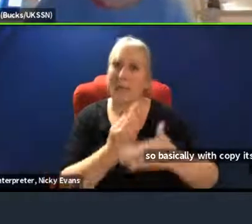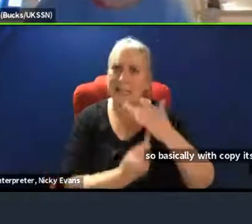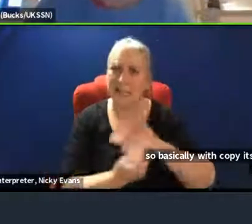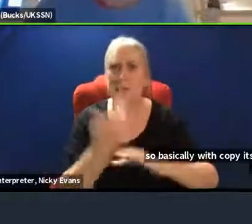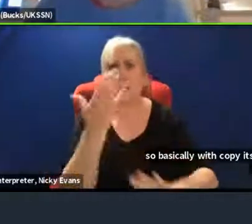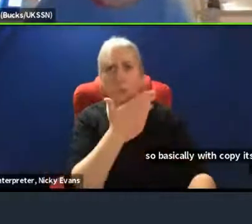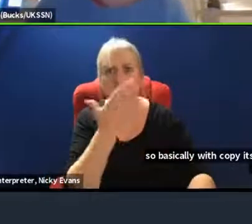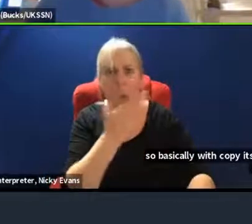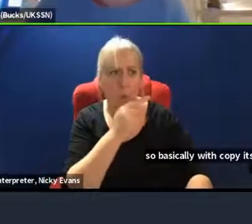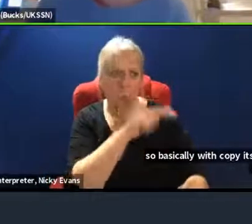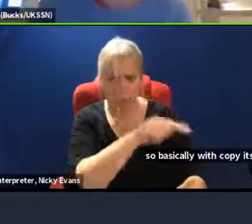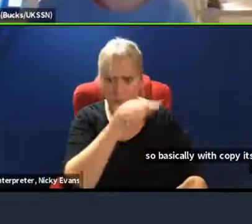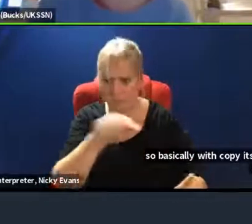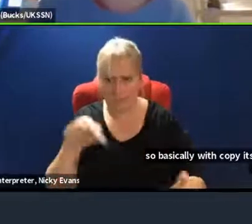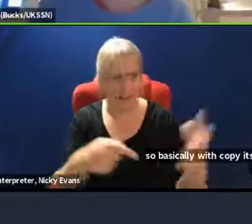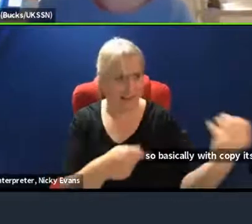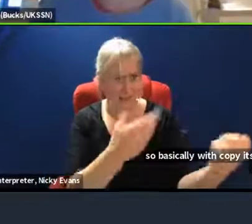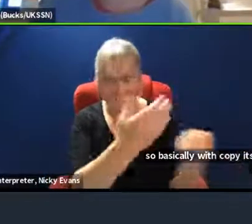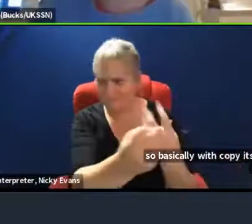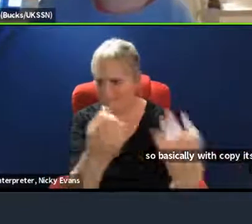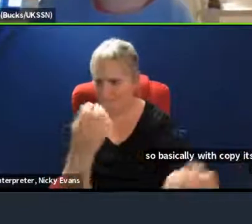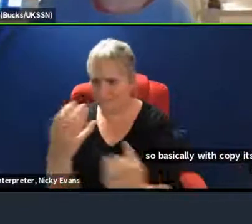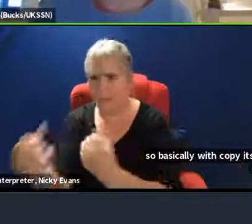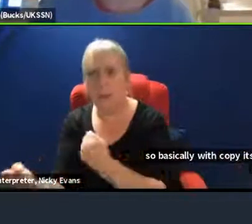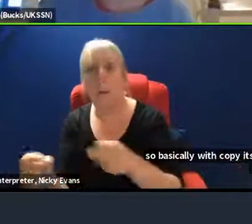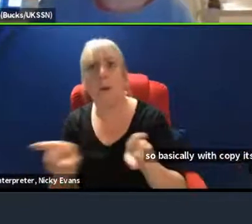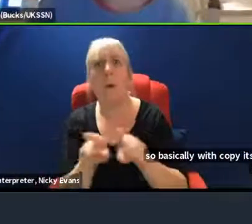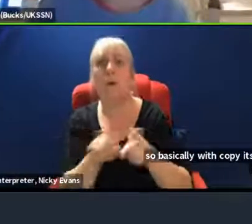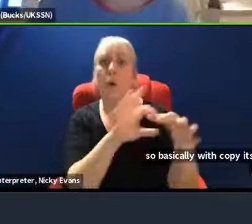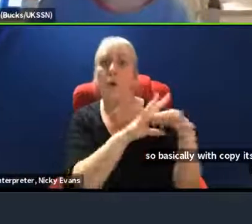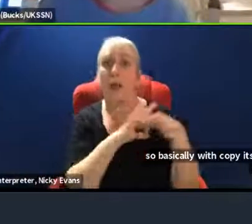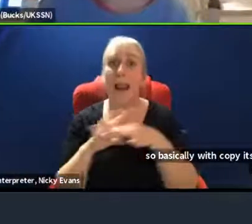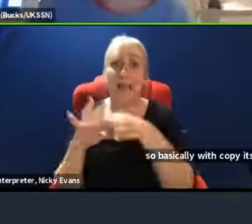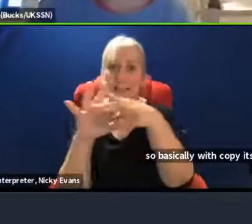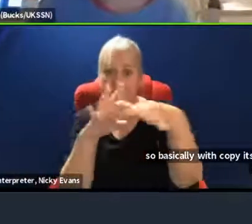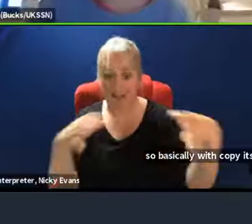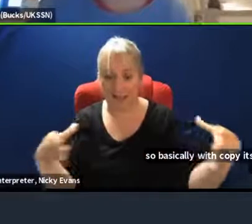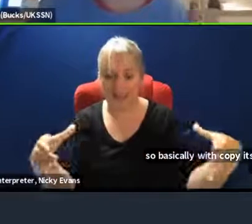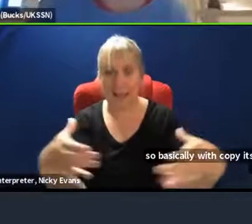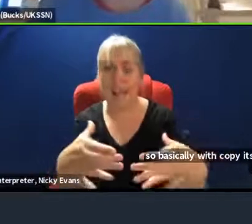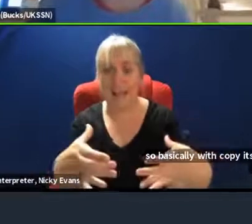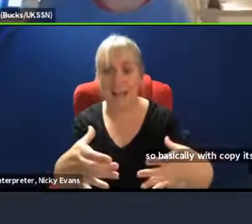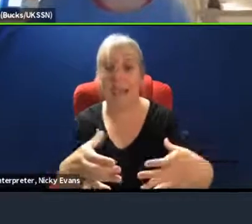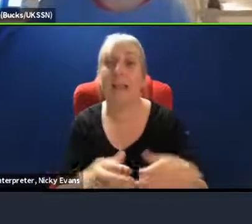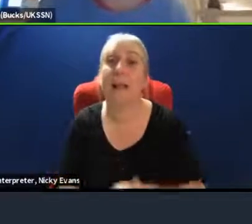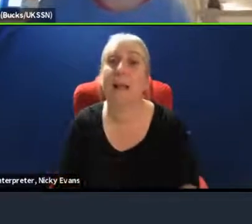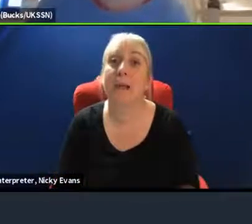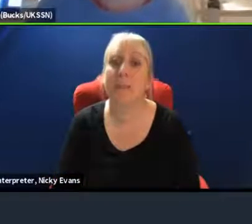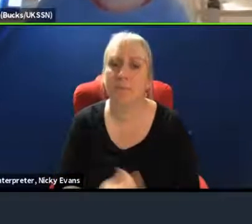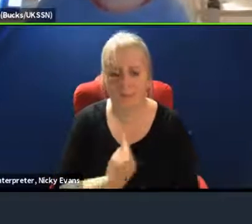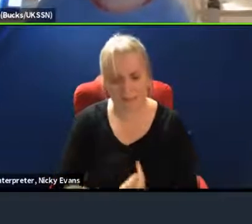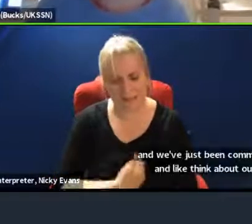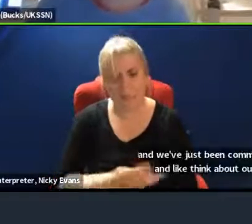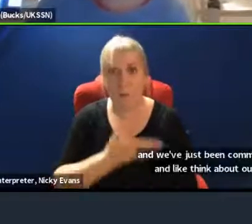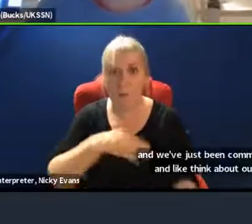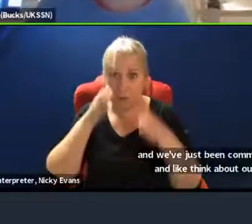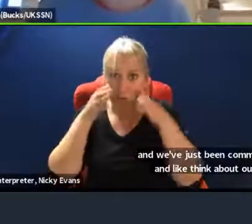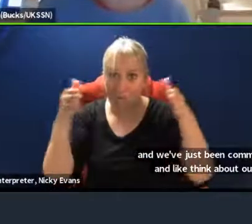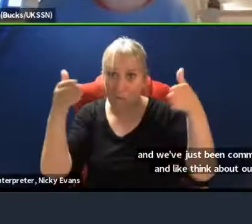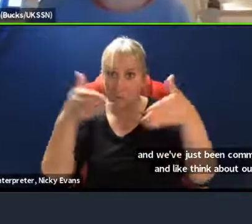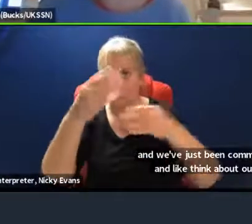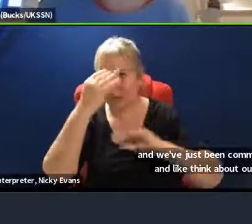and it is in the work. But from a personal point of view, I think like I want to focus on the education